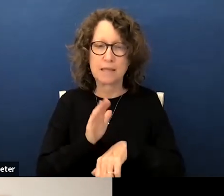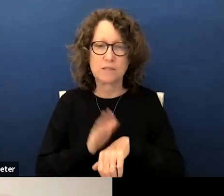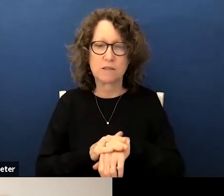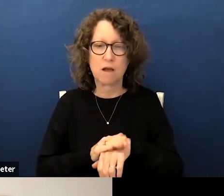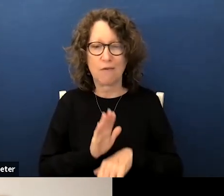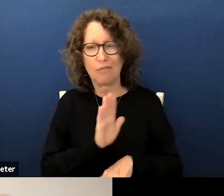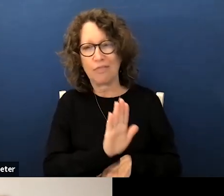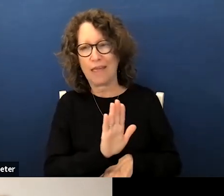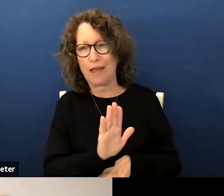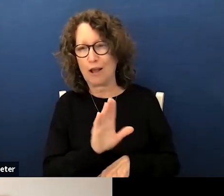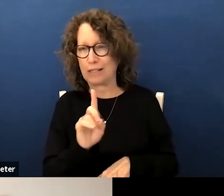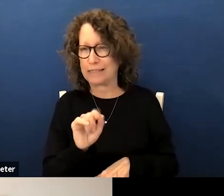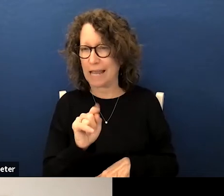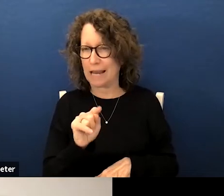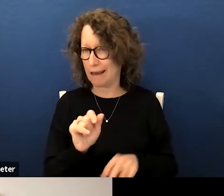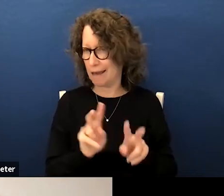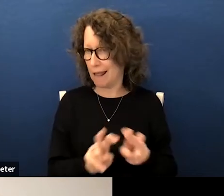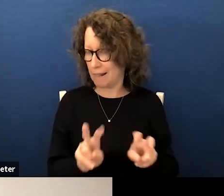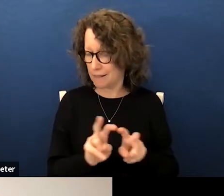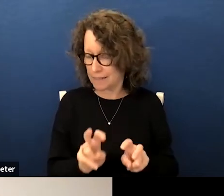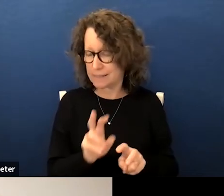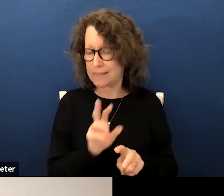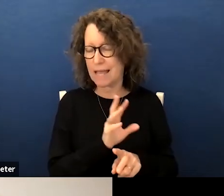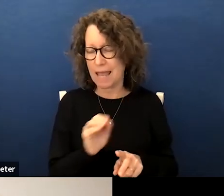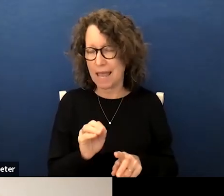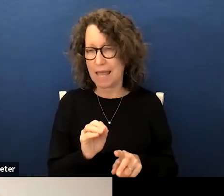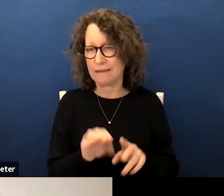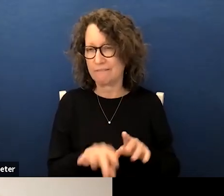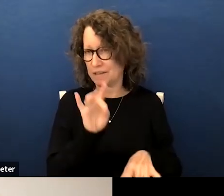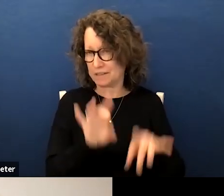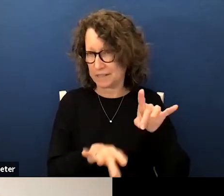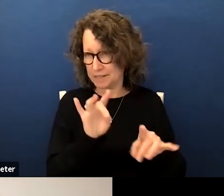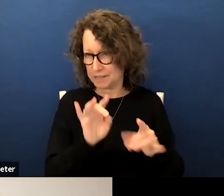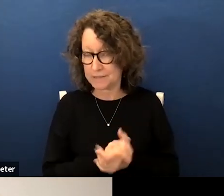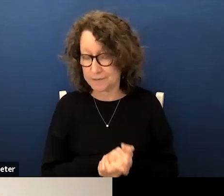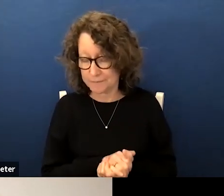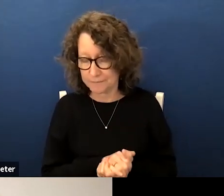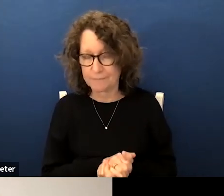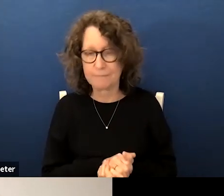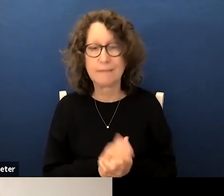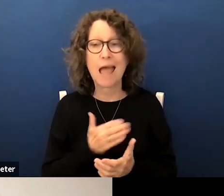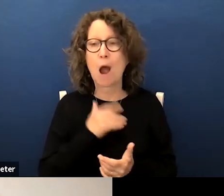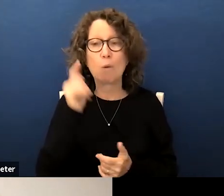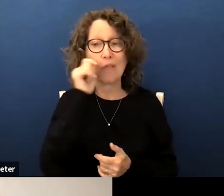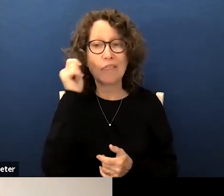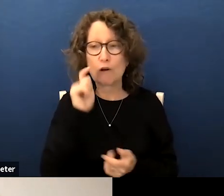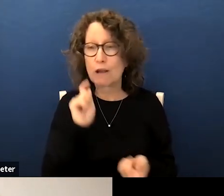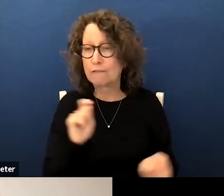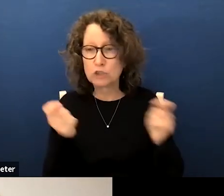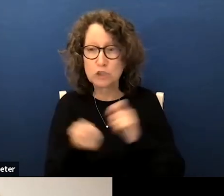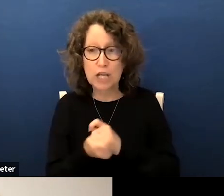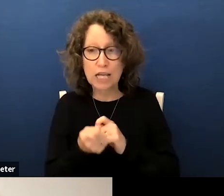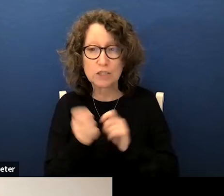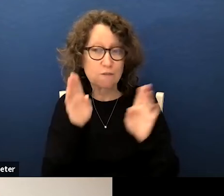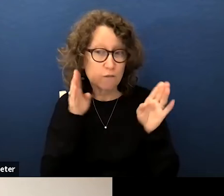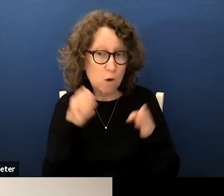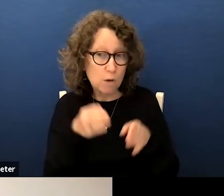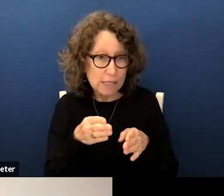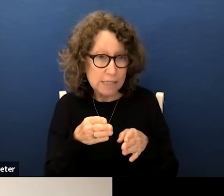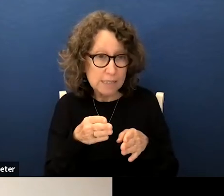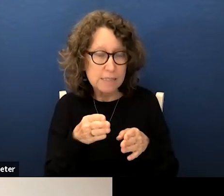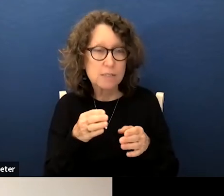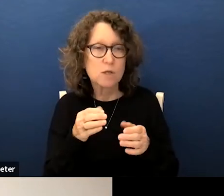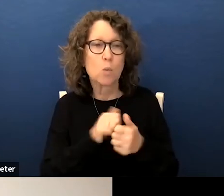their own data analysis and findings our theory of change focus with